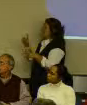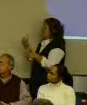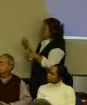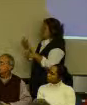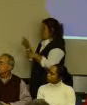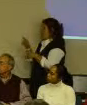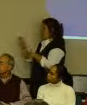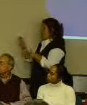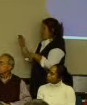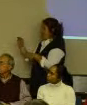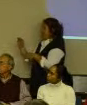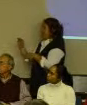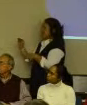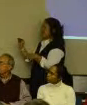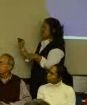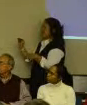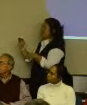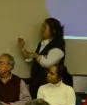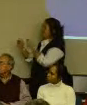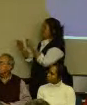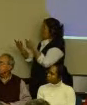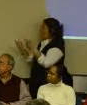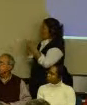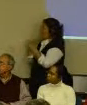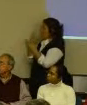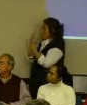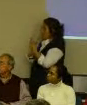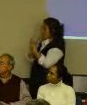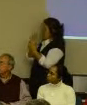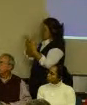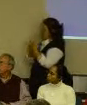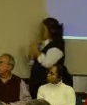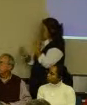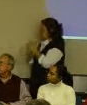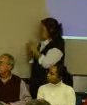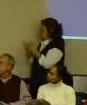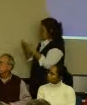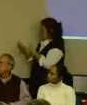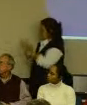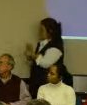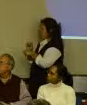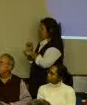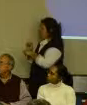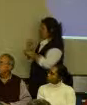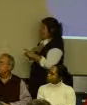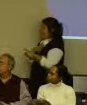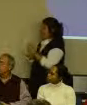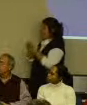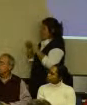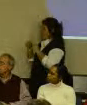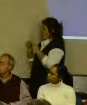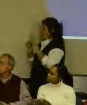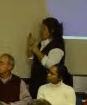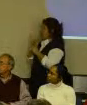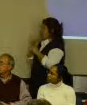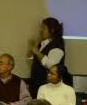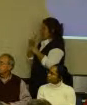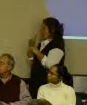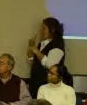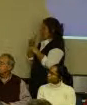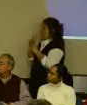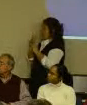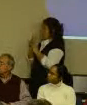zvrs.com, where we will look to match your skills. Also, in my area, I'm always looking for skilled